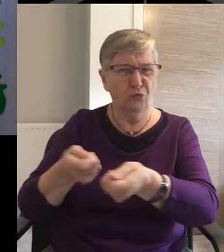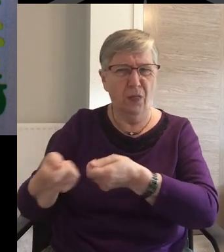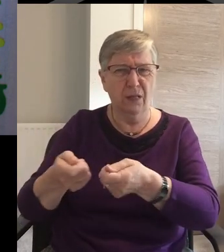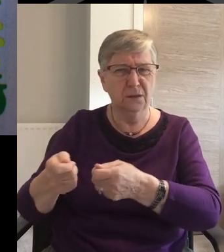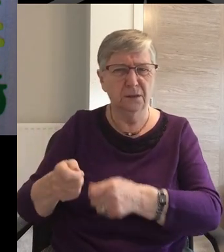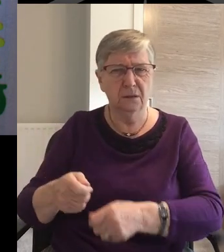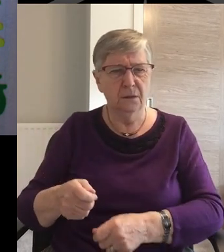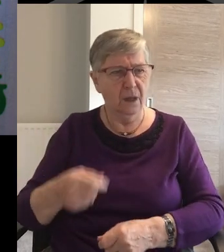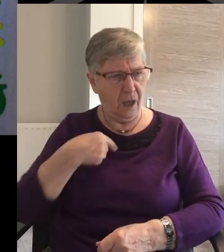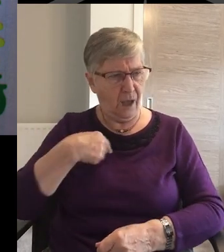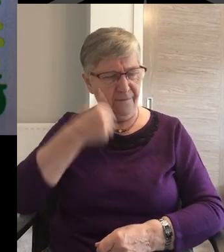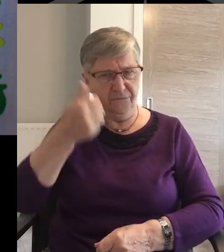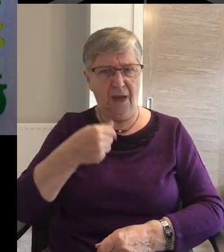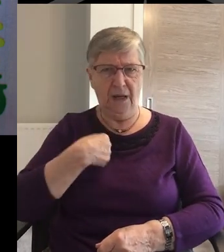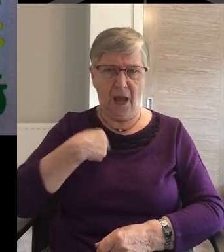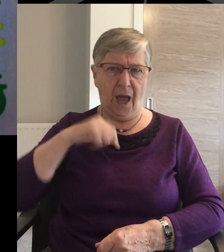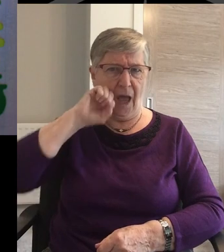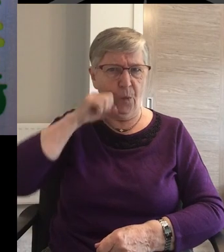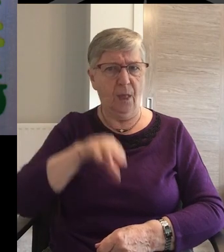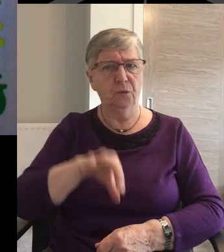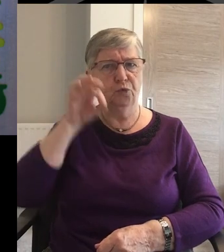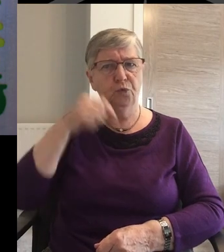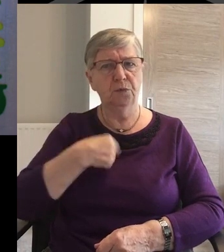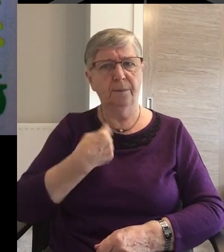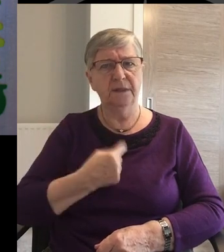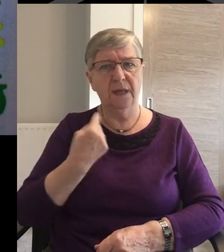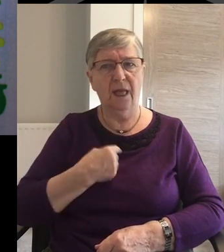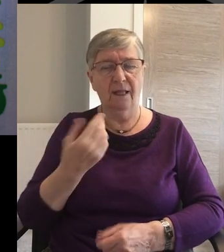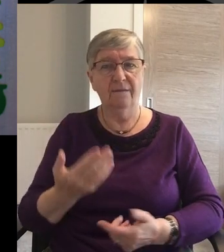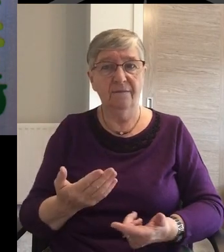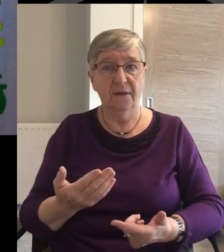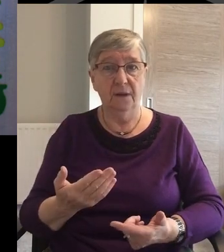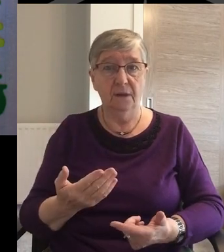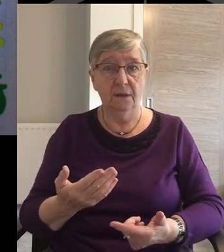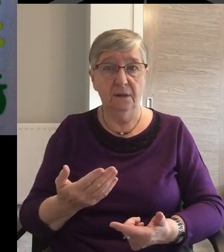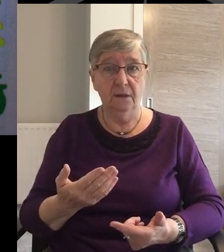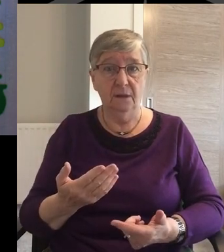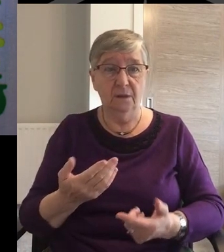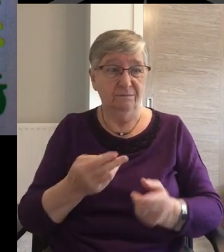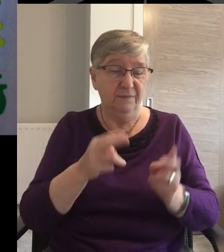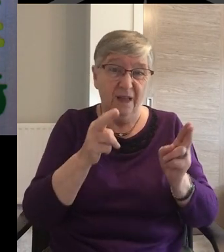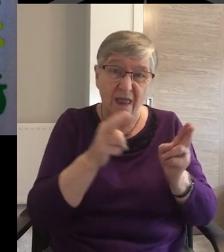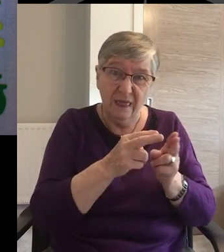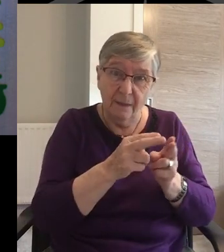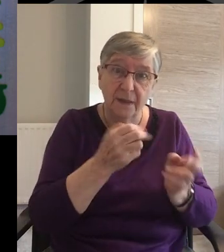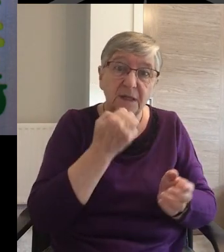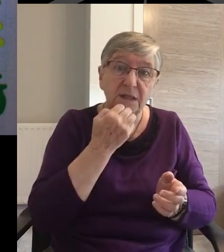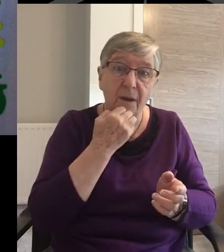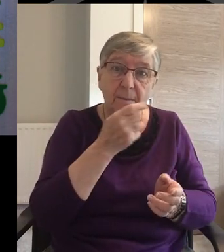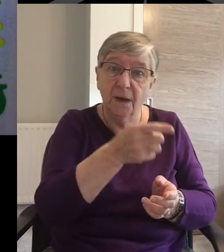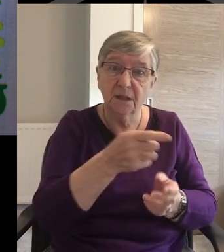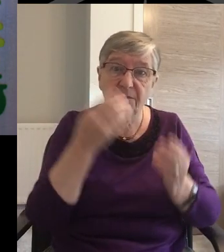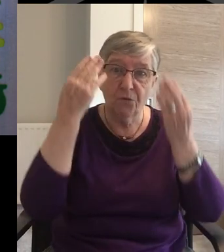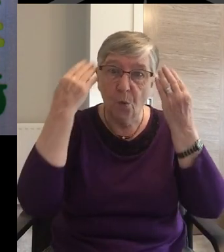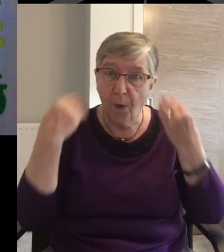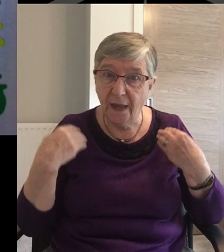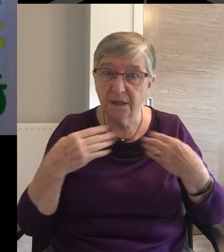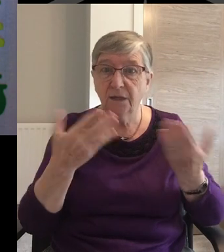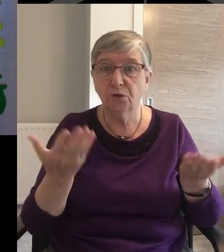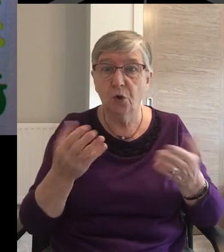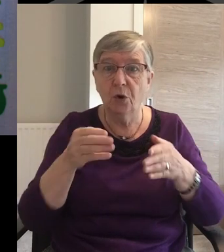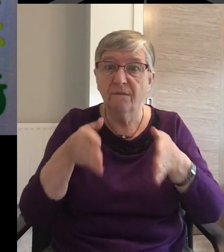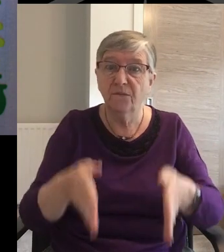expect to get away with it It's their right Or the limited numbers being allowed to meet up At weddings or funerals